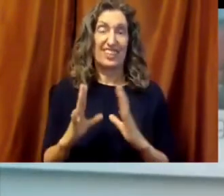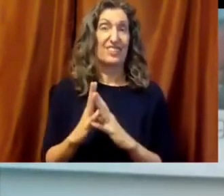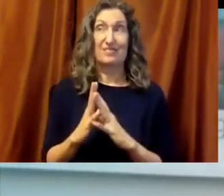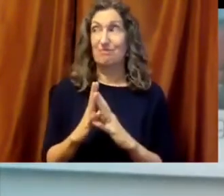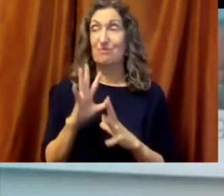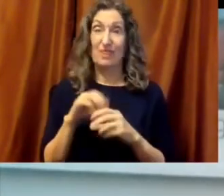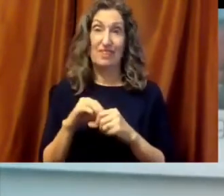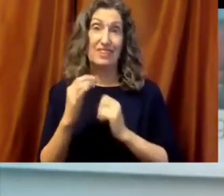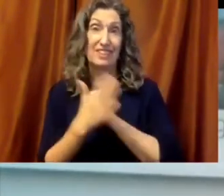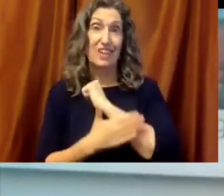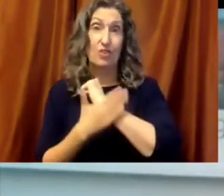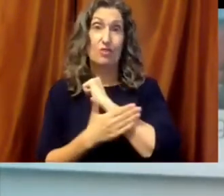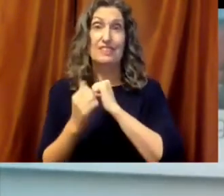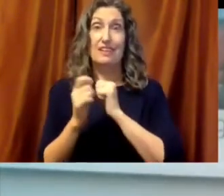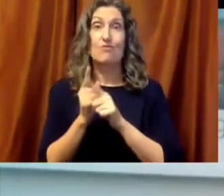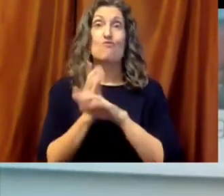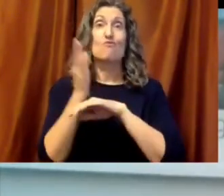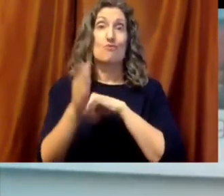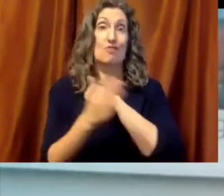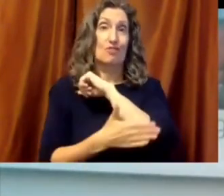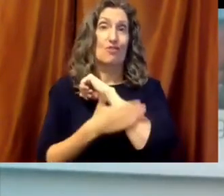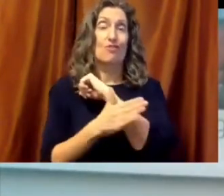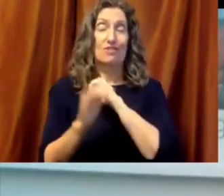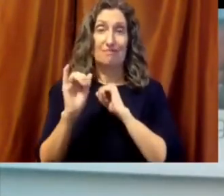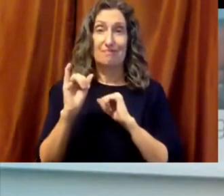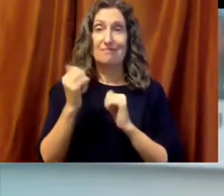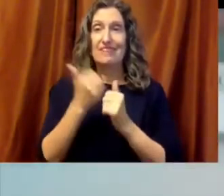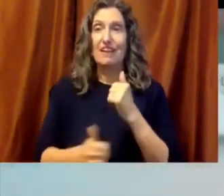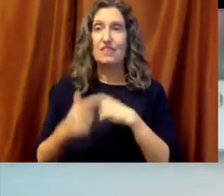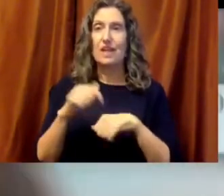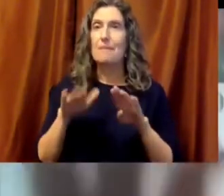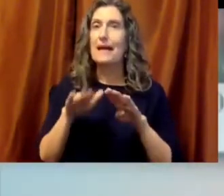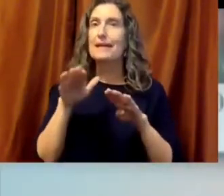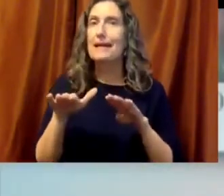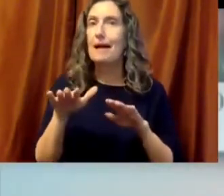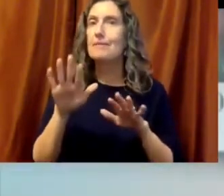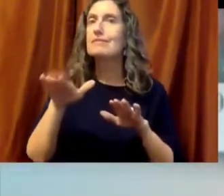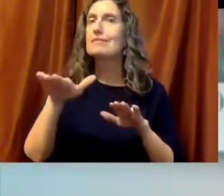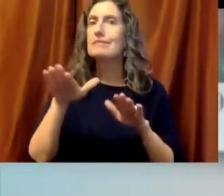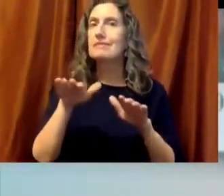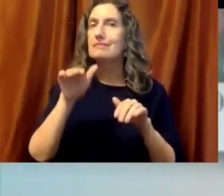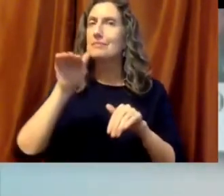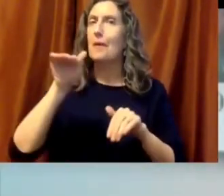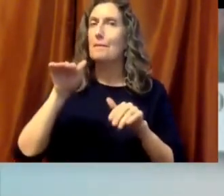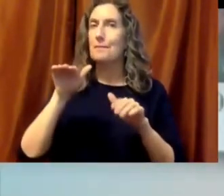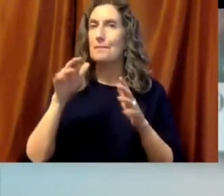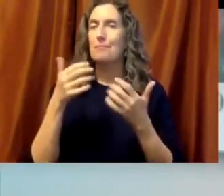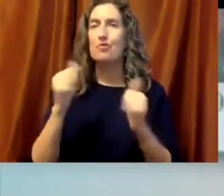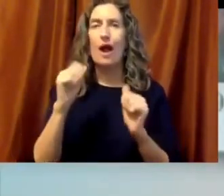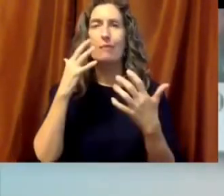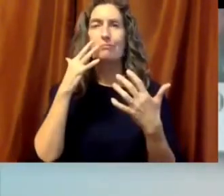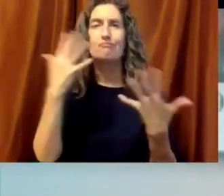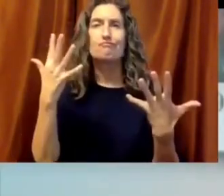educators within and across countries right now and we need to understand that each time we take a step